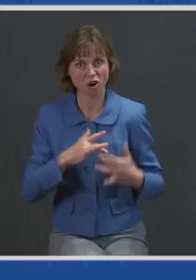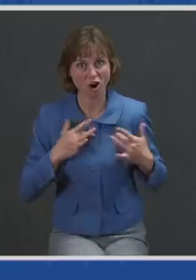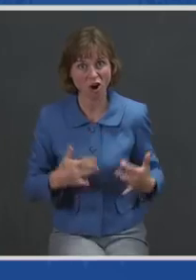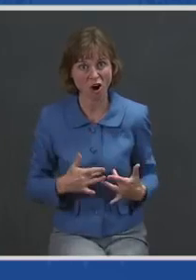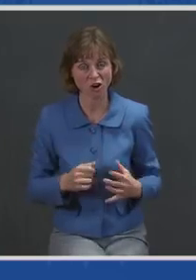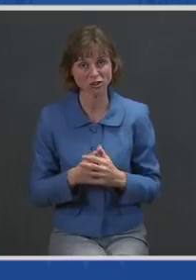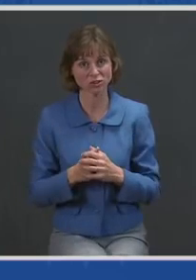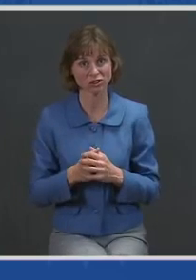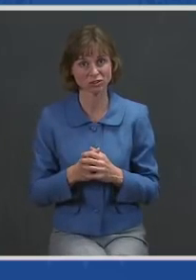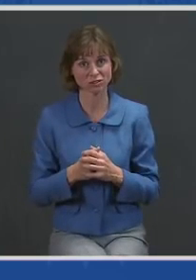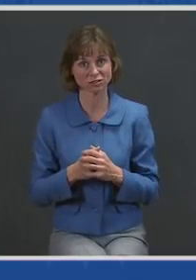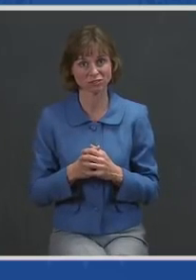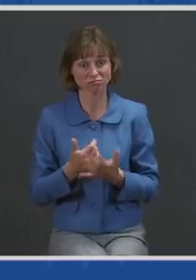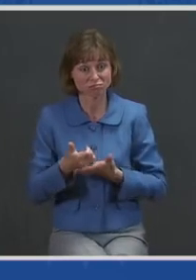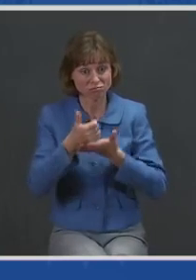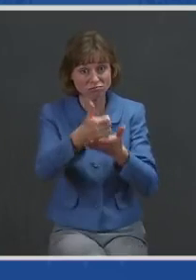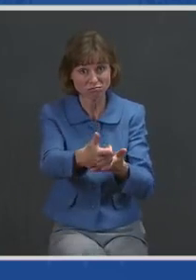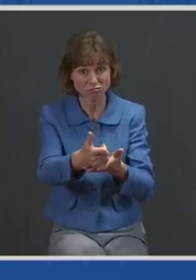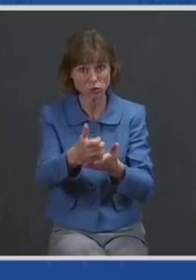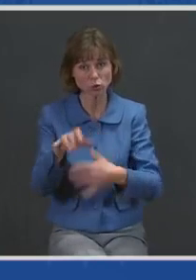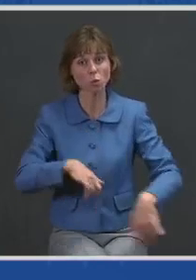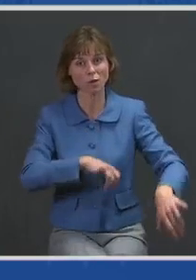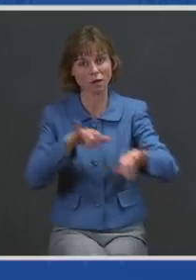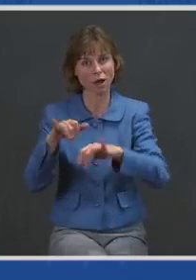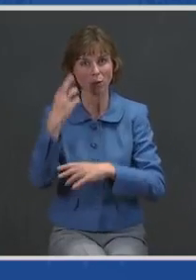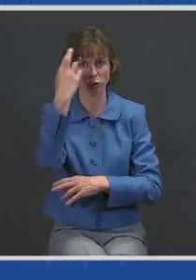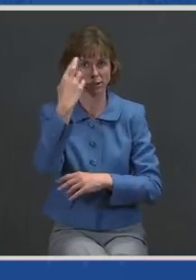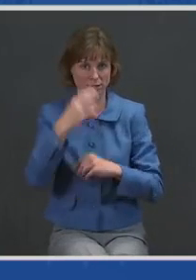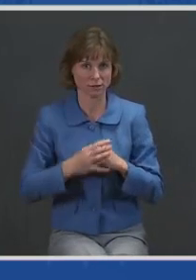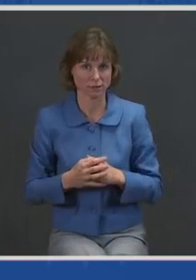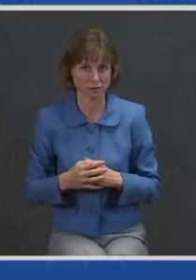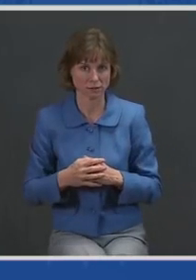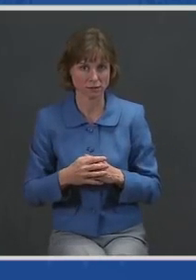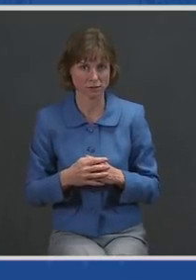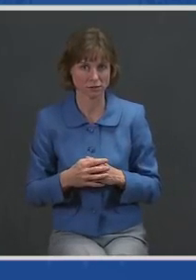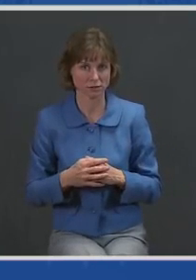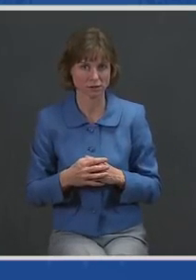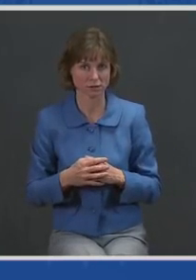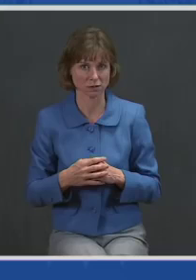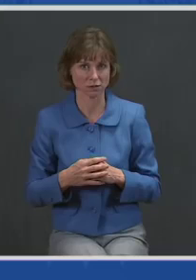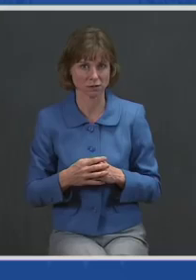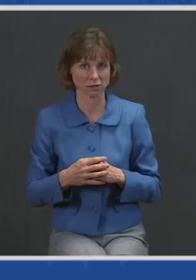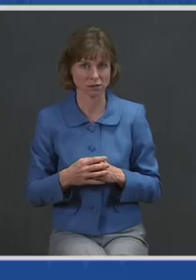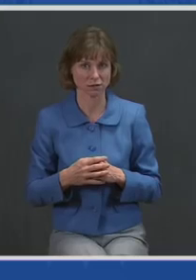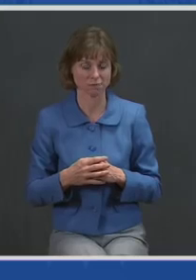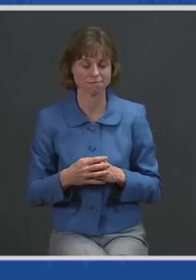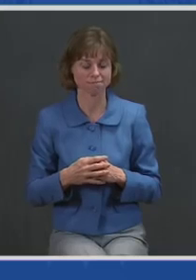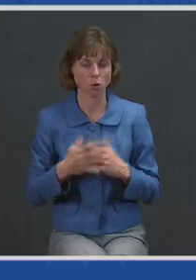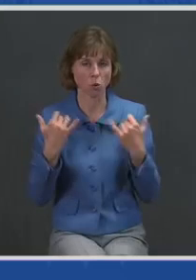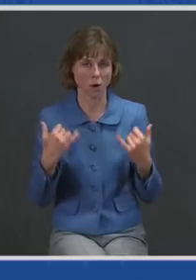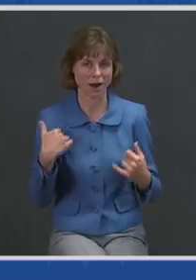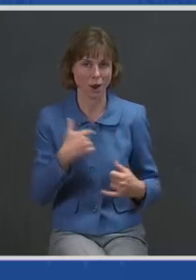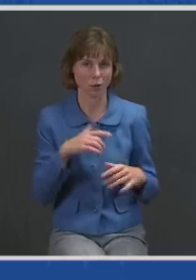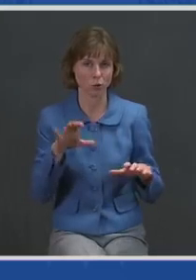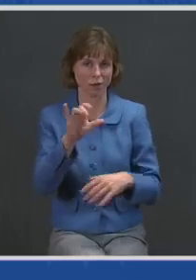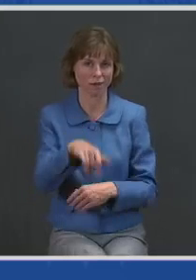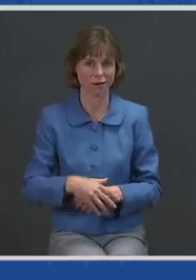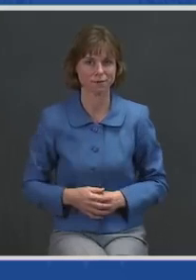to common purpose. And right now, my friends, we're doing just that.